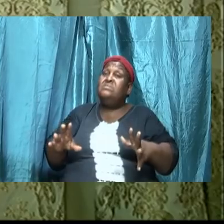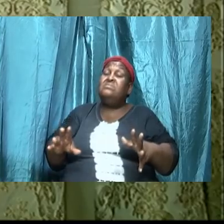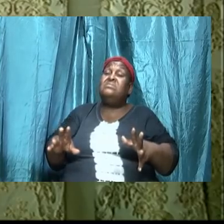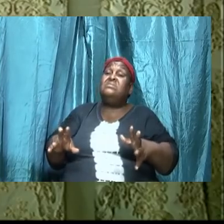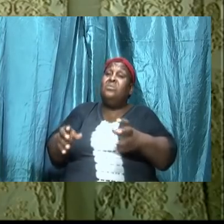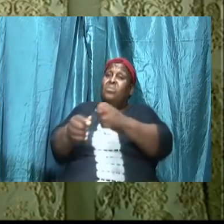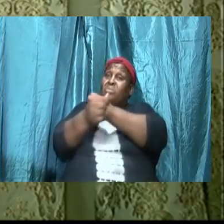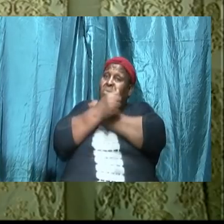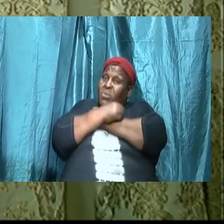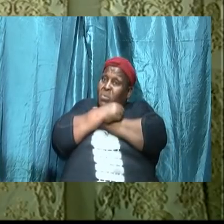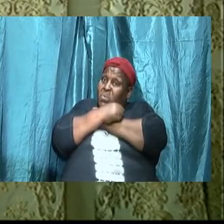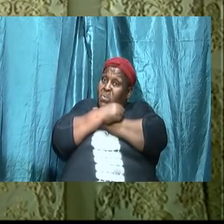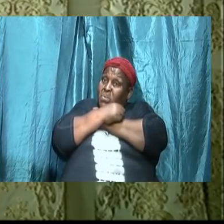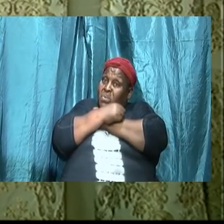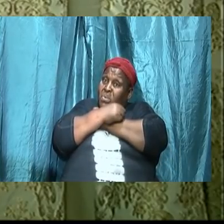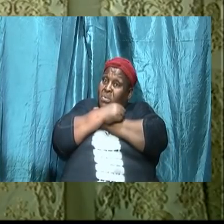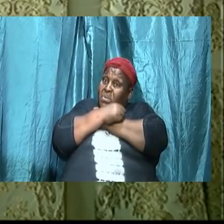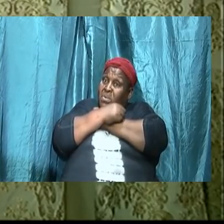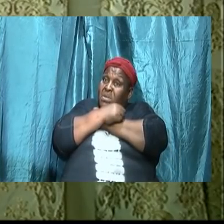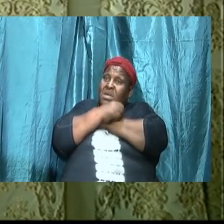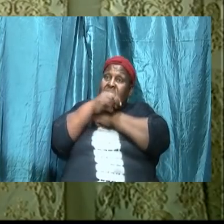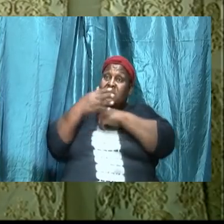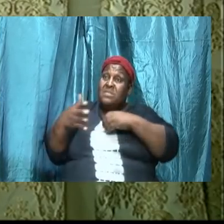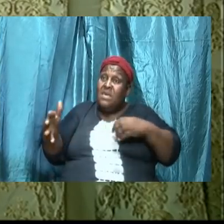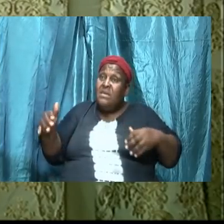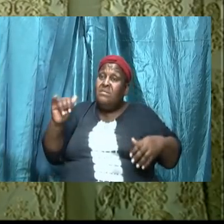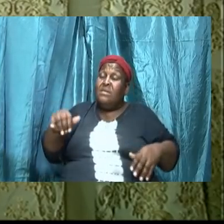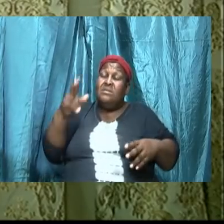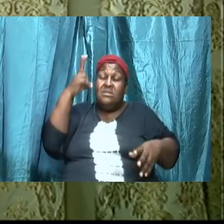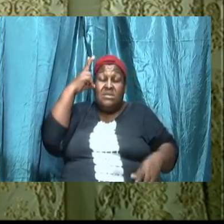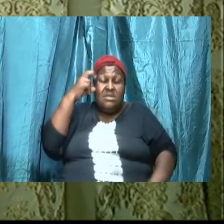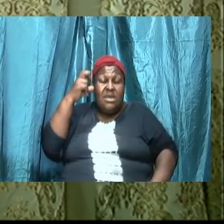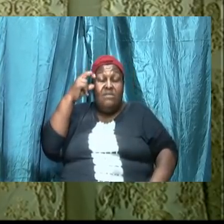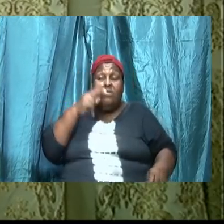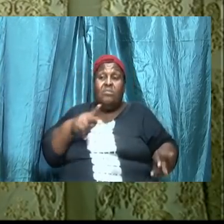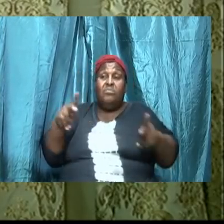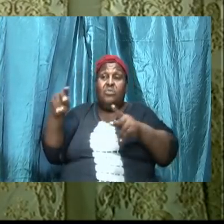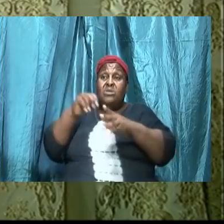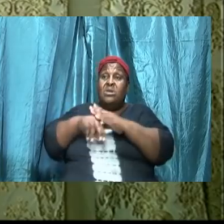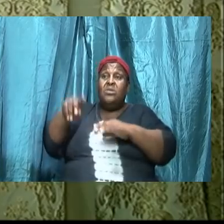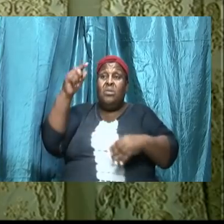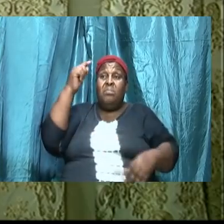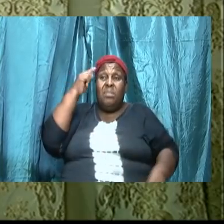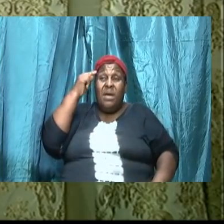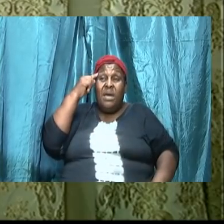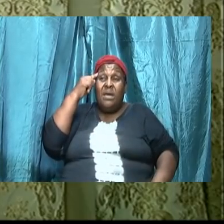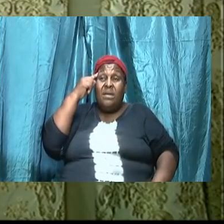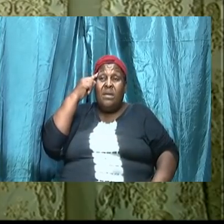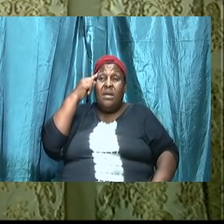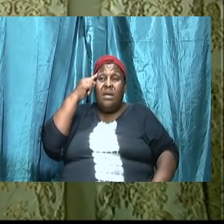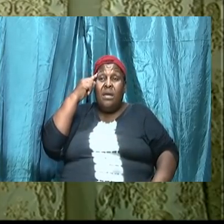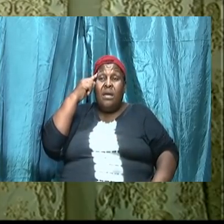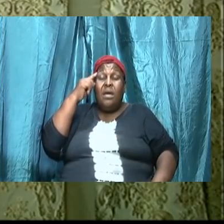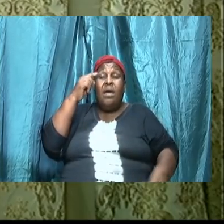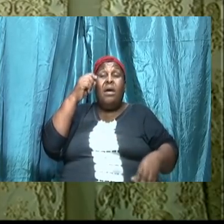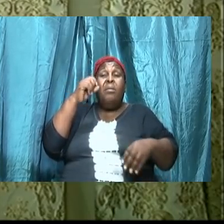and by hugging it up and make it take nest in our mind and start to cultivate